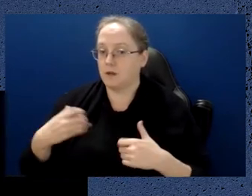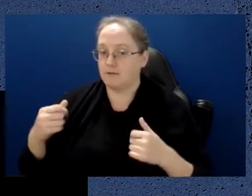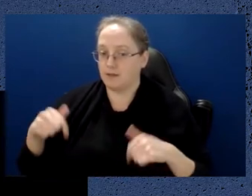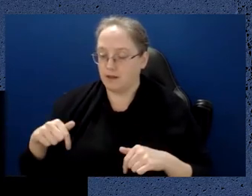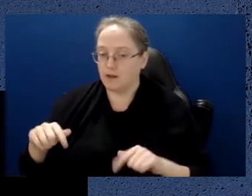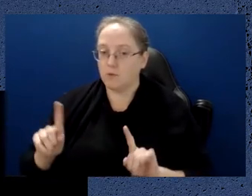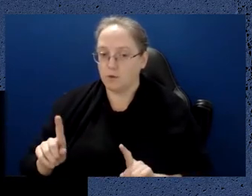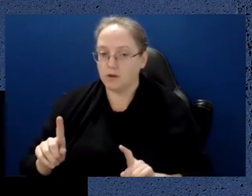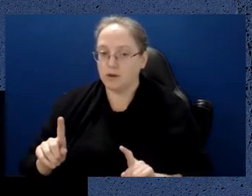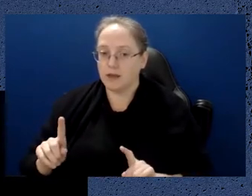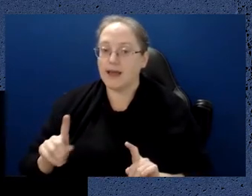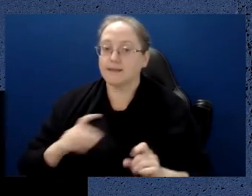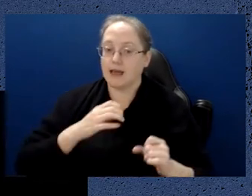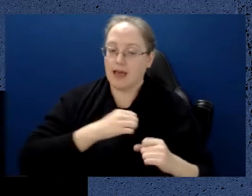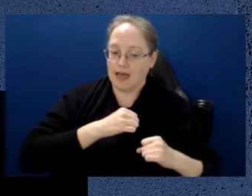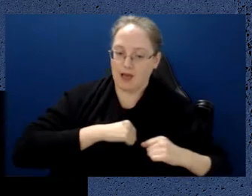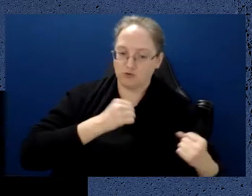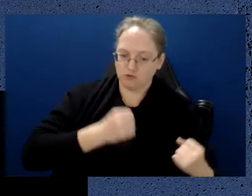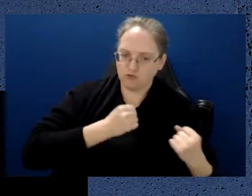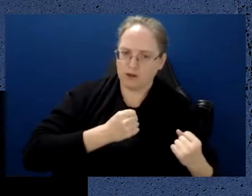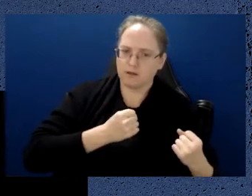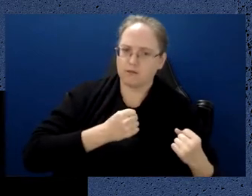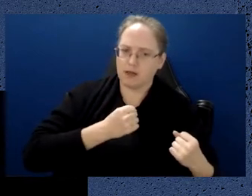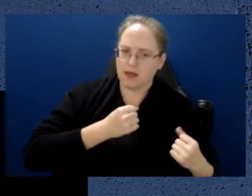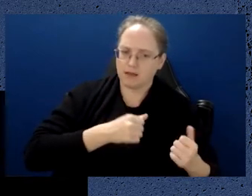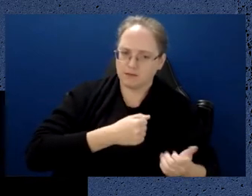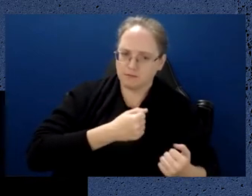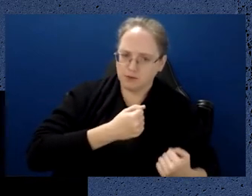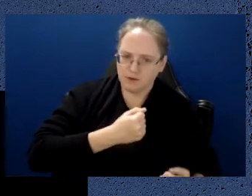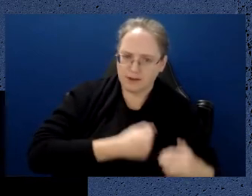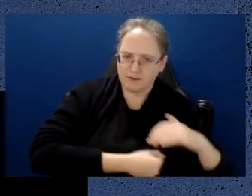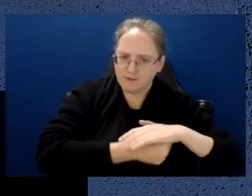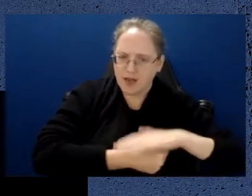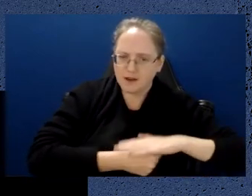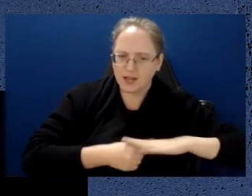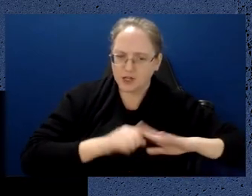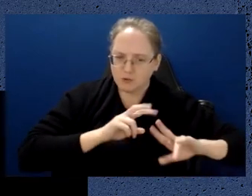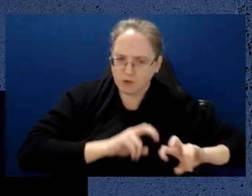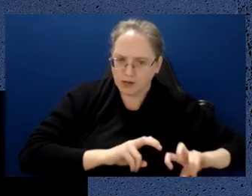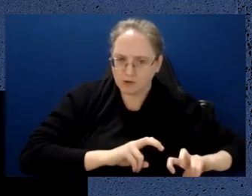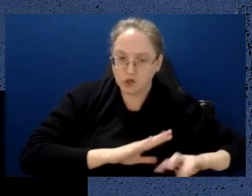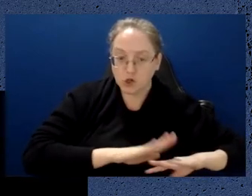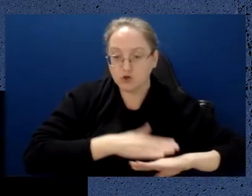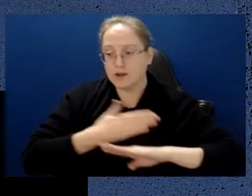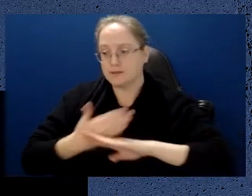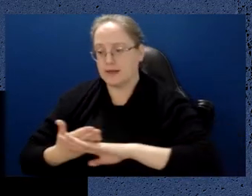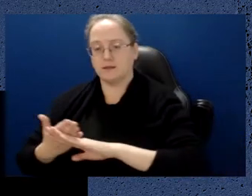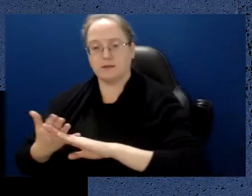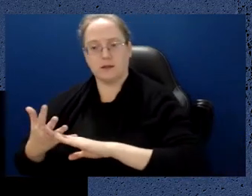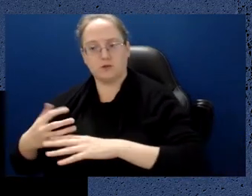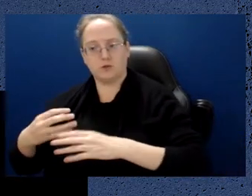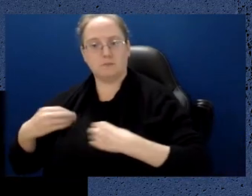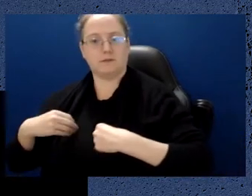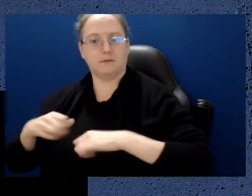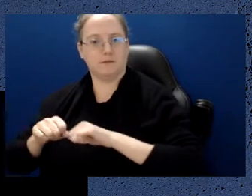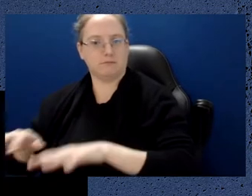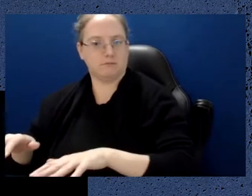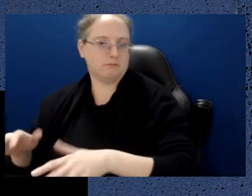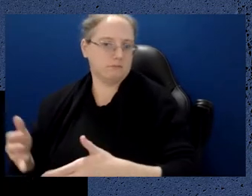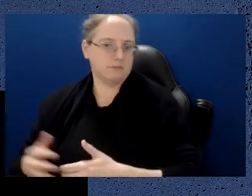take this strength in fundamental R&D and translate that to commercial activity.